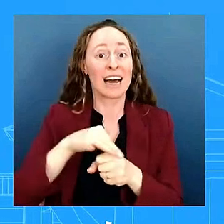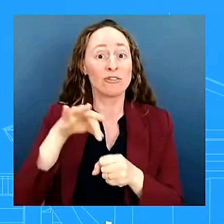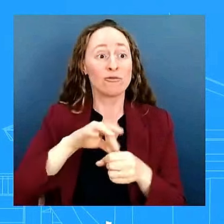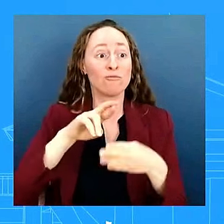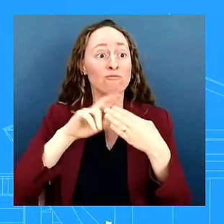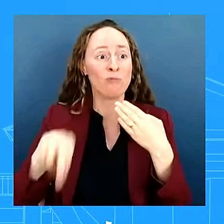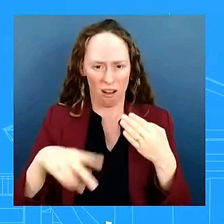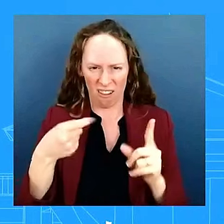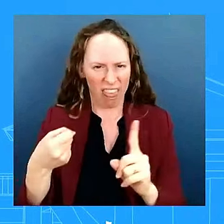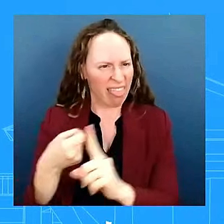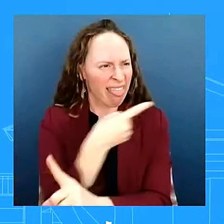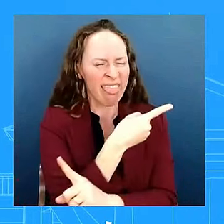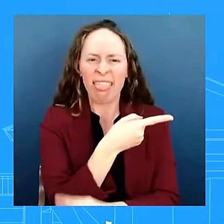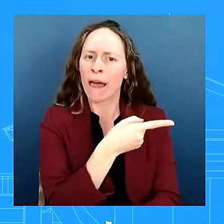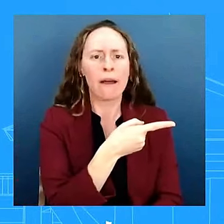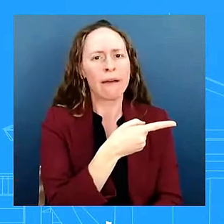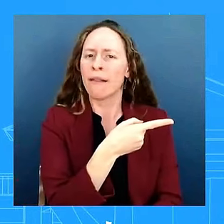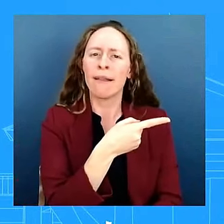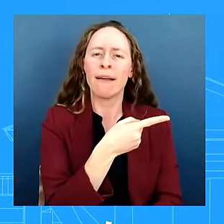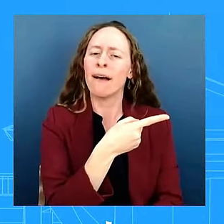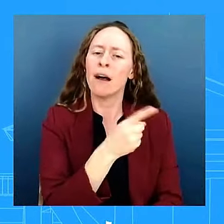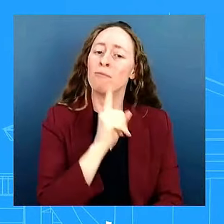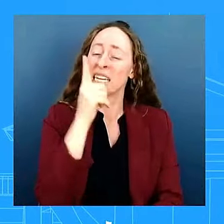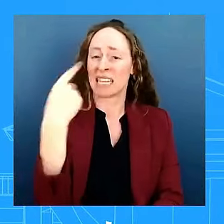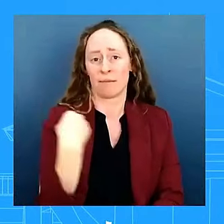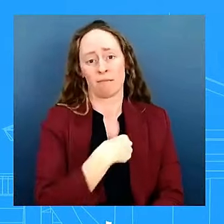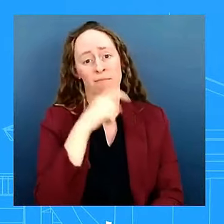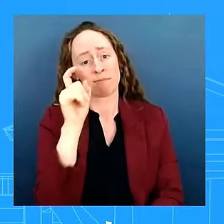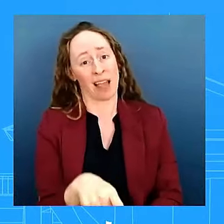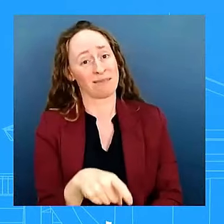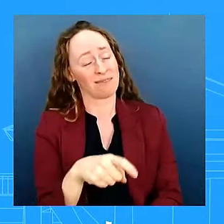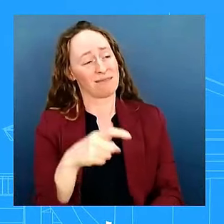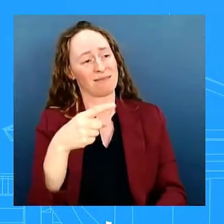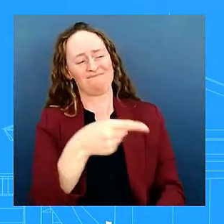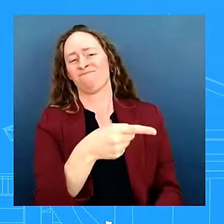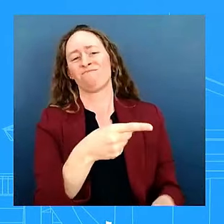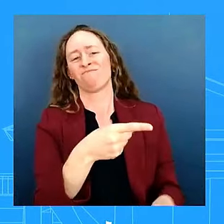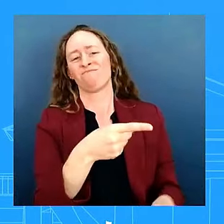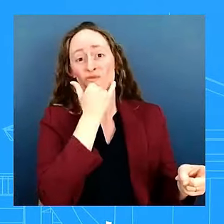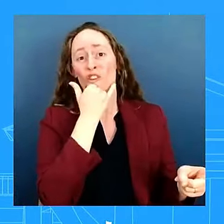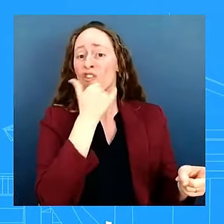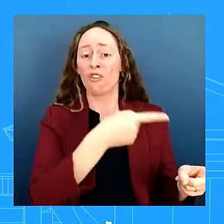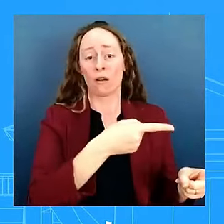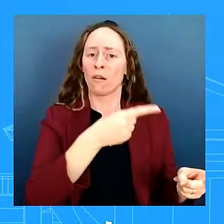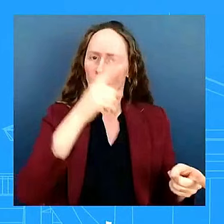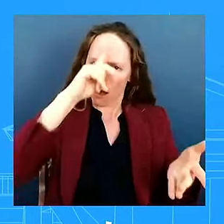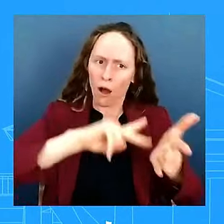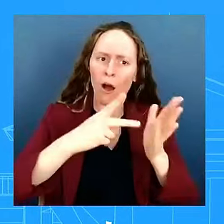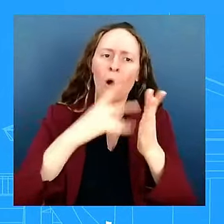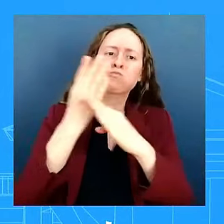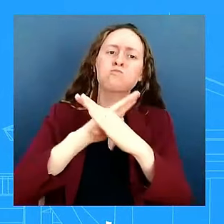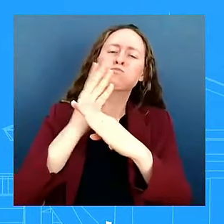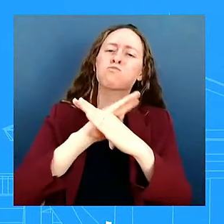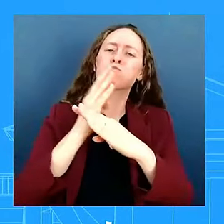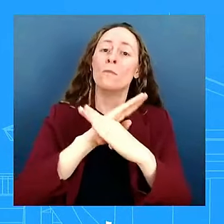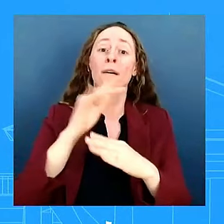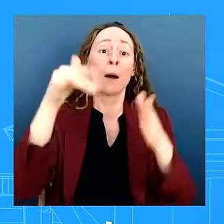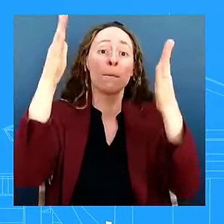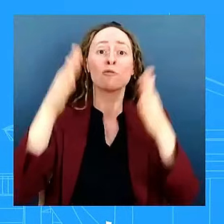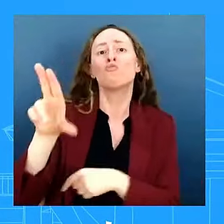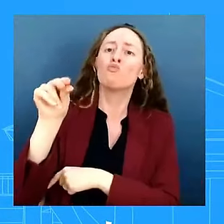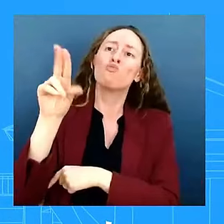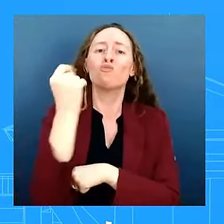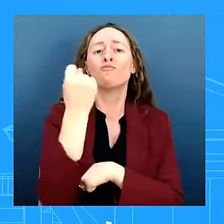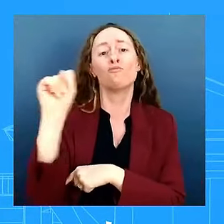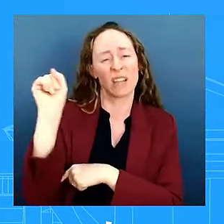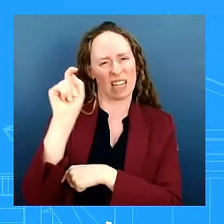and those obstructing democracy held accountable and that is why to that end today we took two important